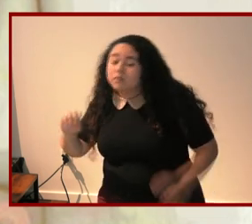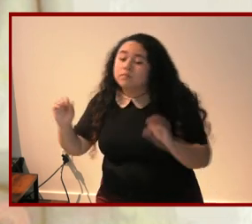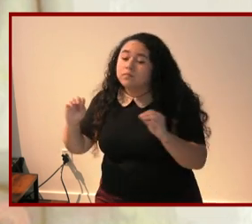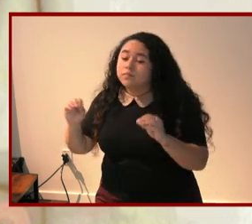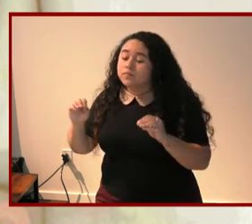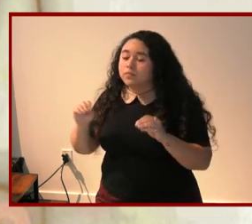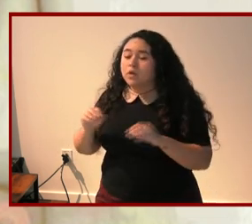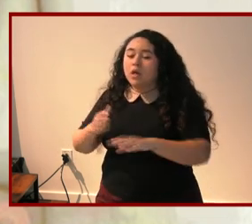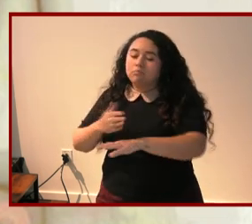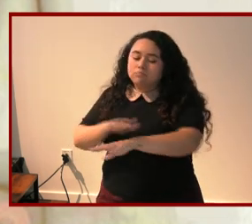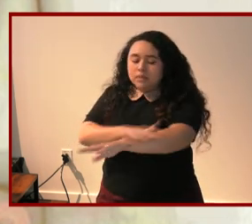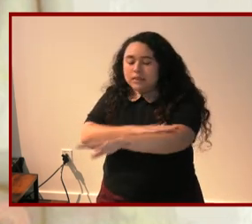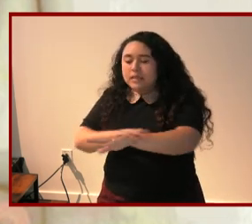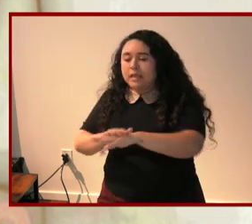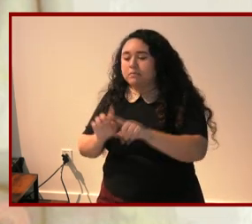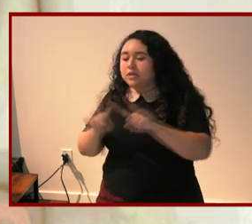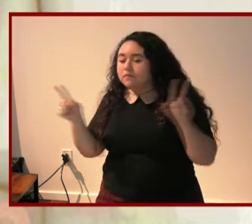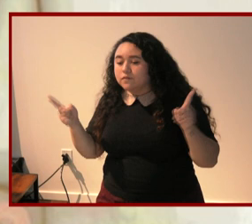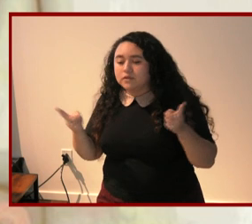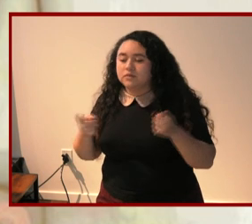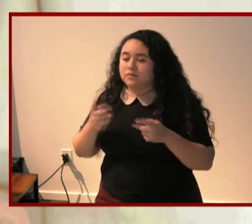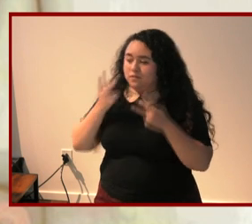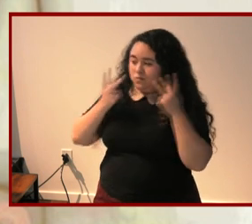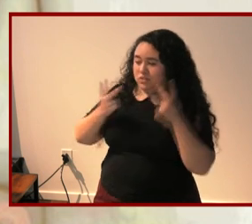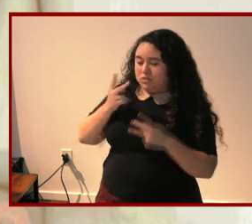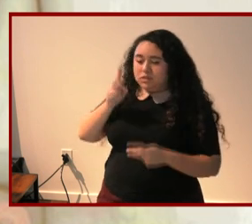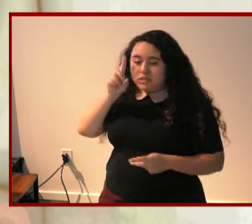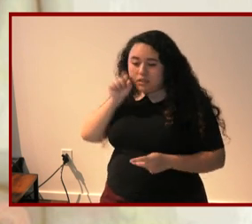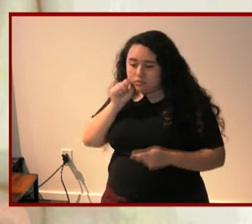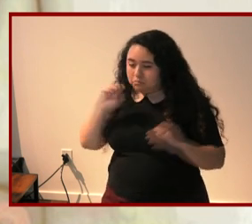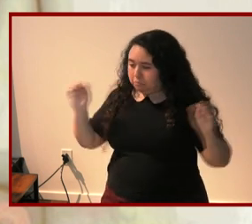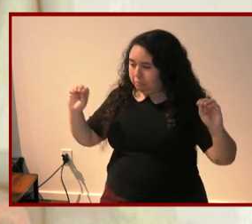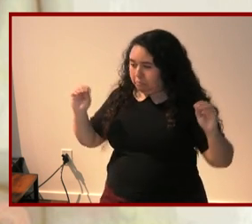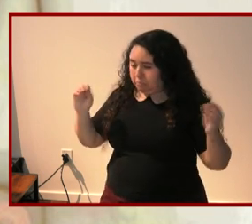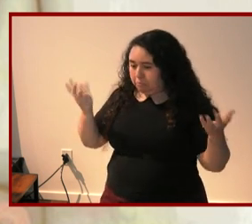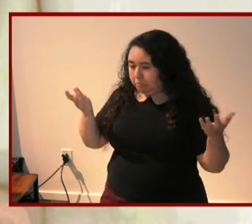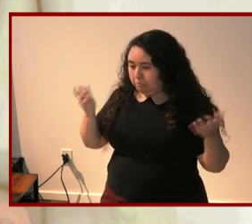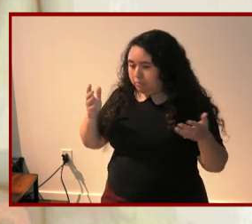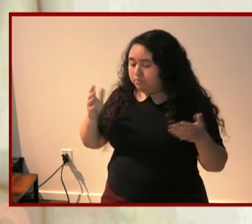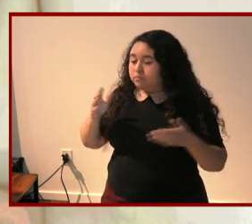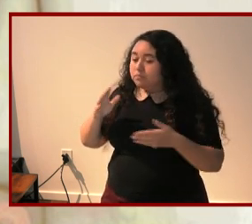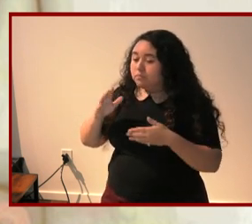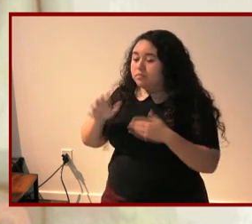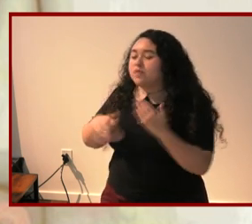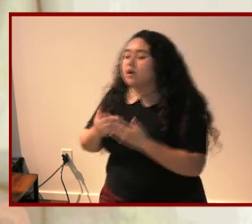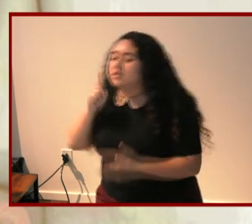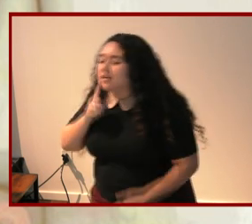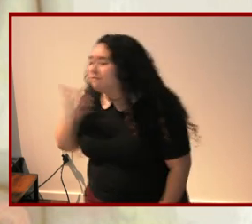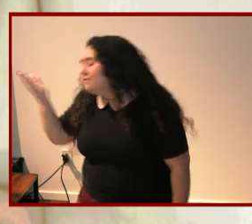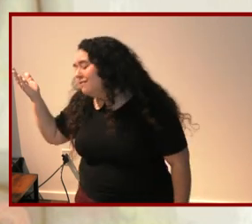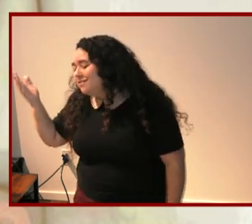limb differences or visible features of down syndrome the models are all deaf though so